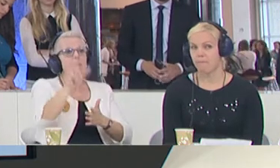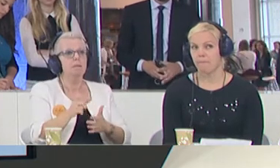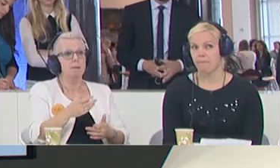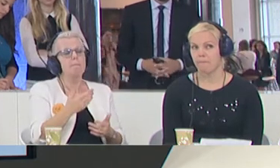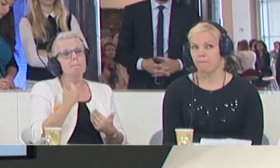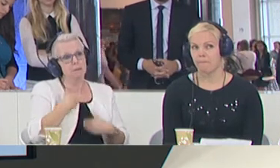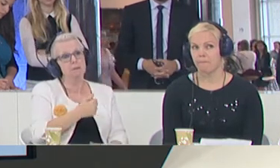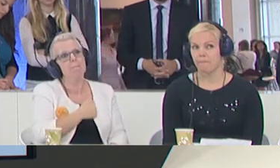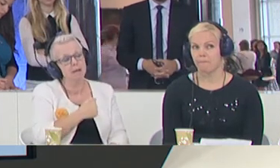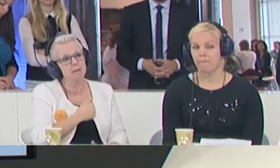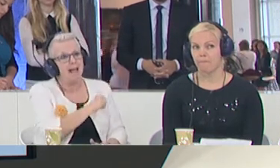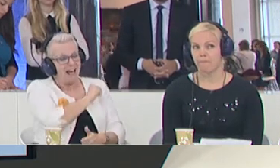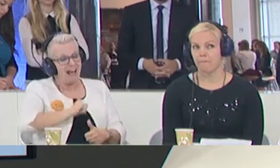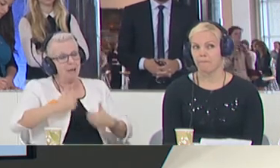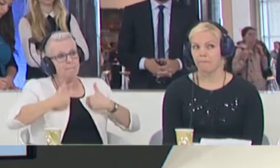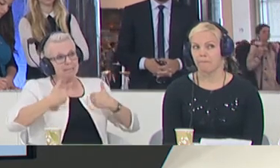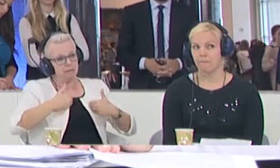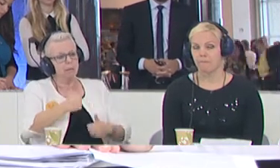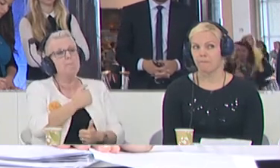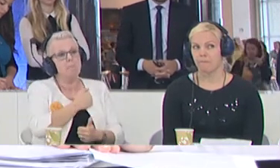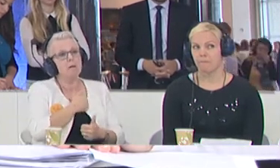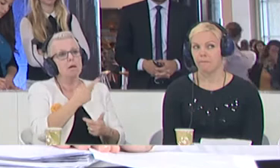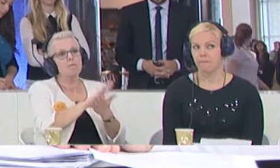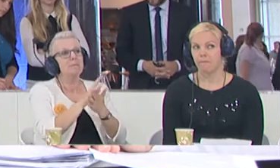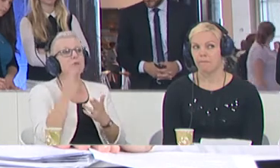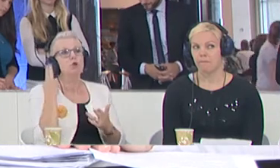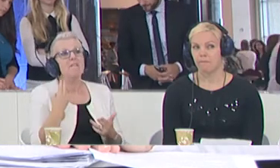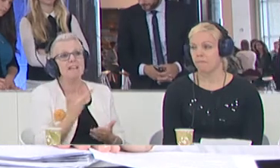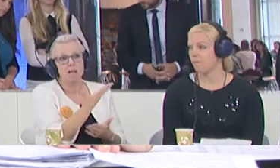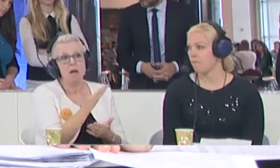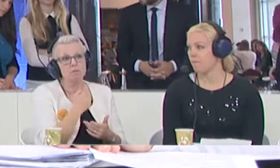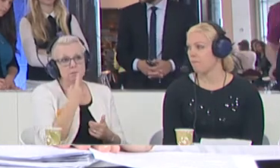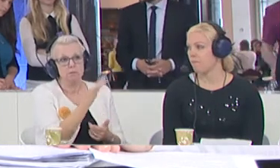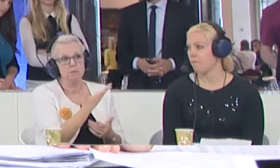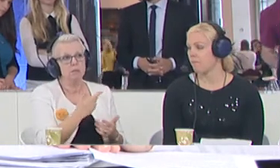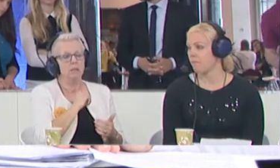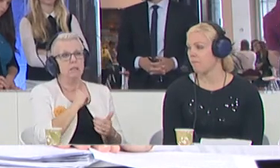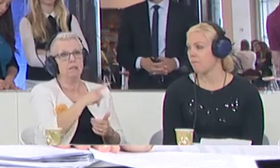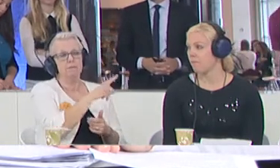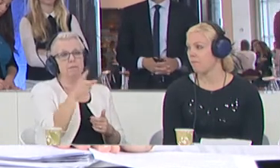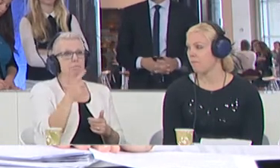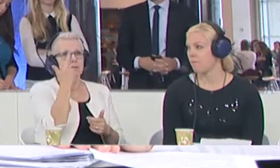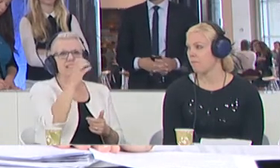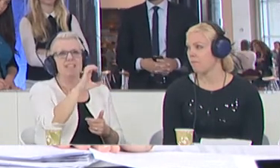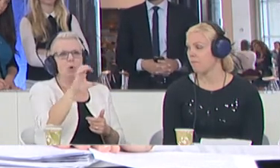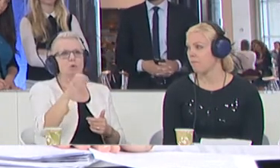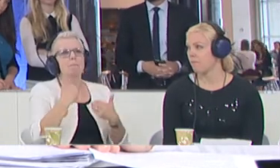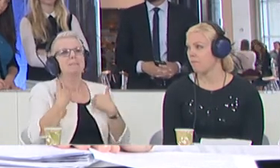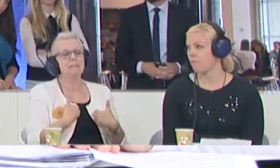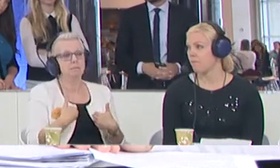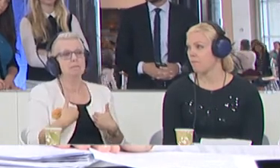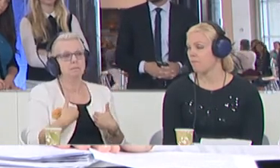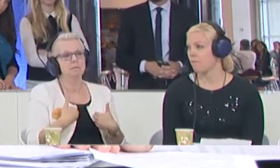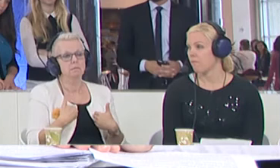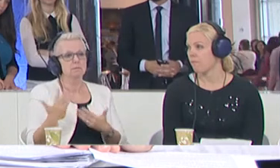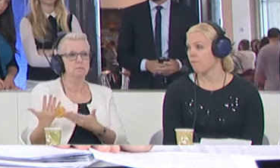afraid. People, our Europeans, I can tell you a discussion in Slovenia, we got a number 700 people. And